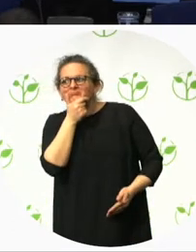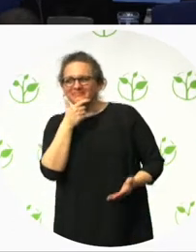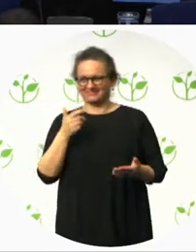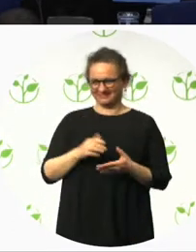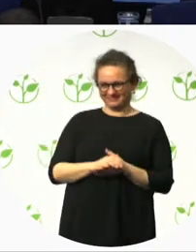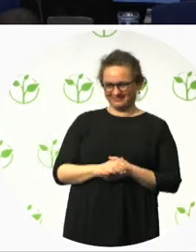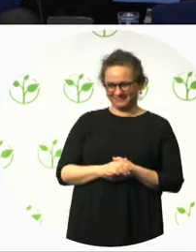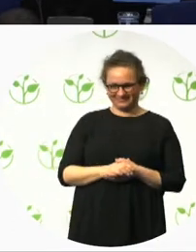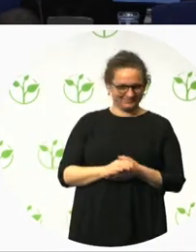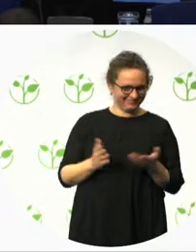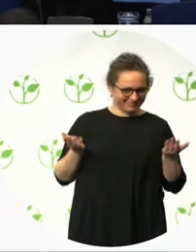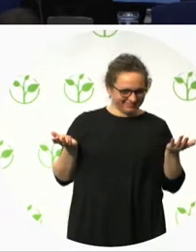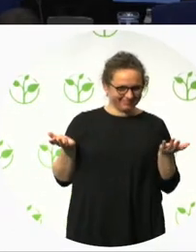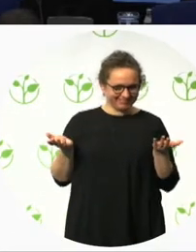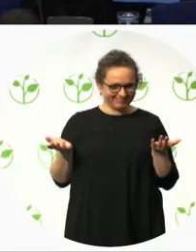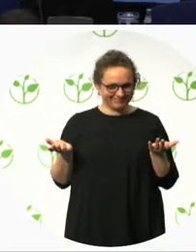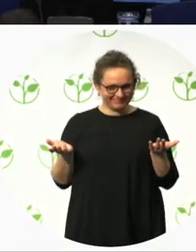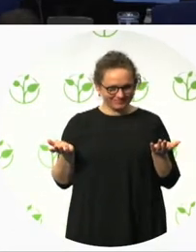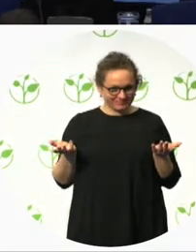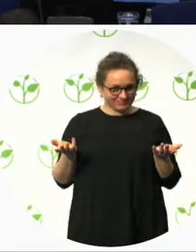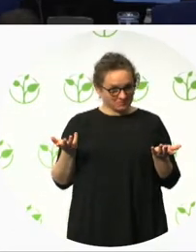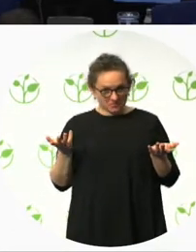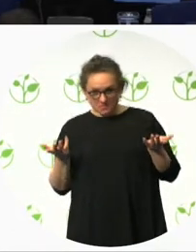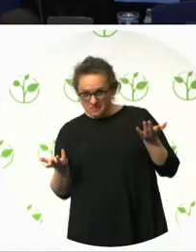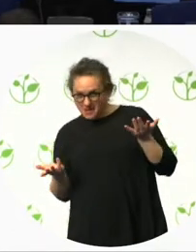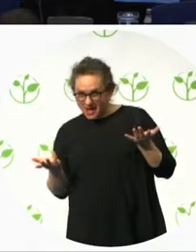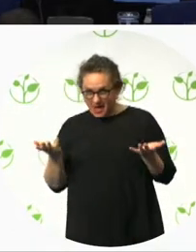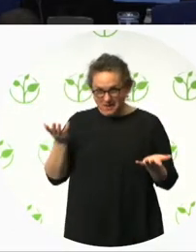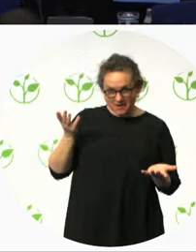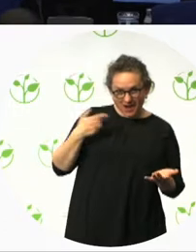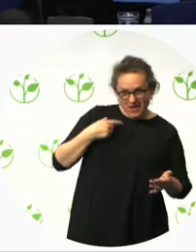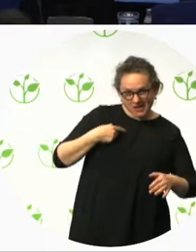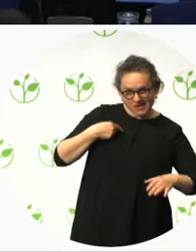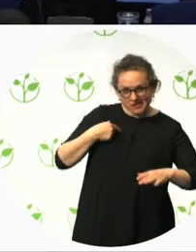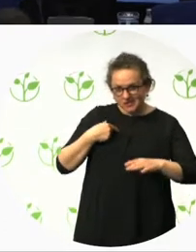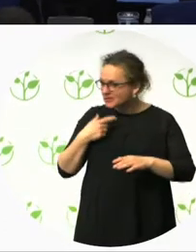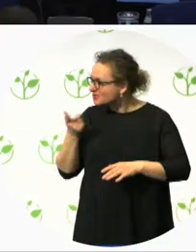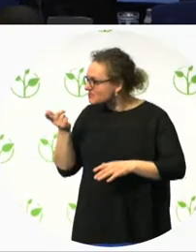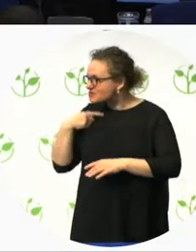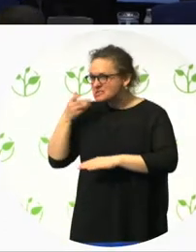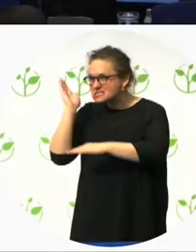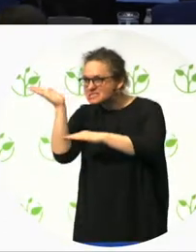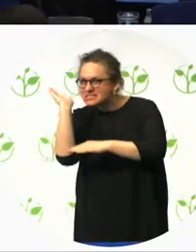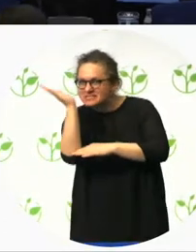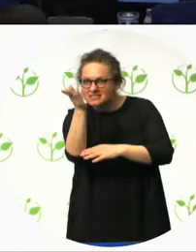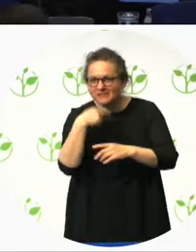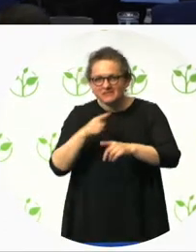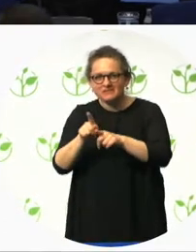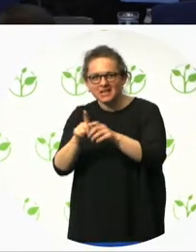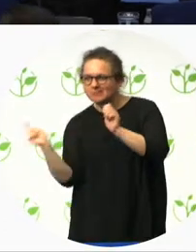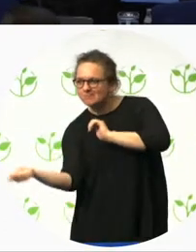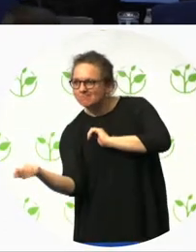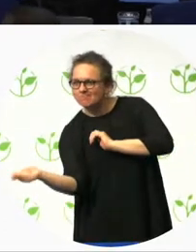and we will accost you. If you do not participate. Yes, great. We have the first winner.